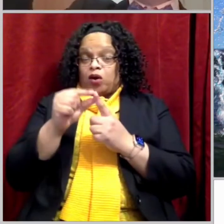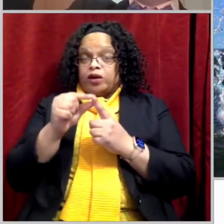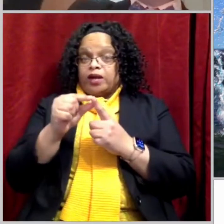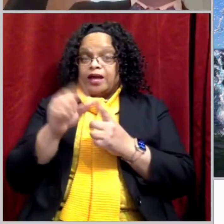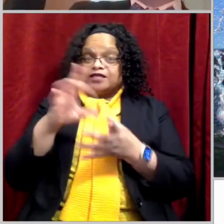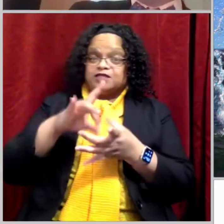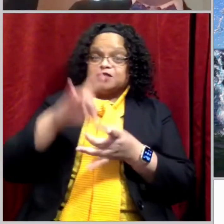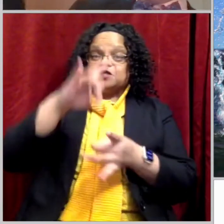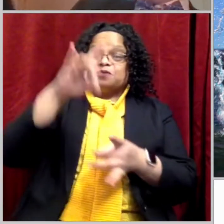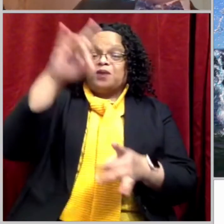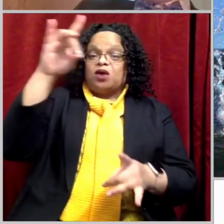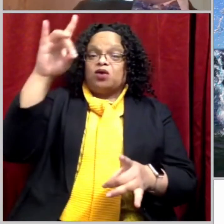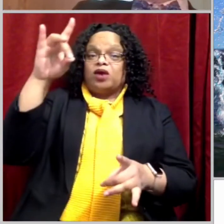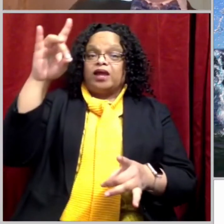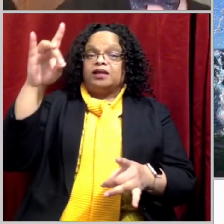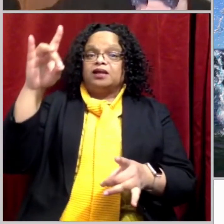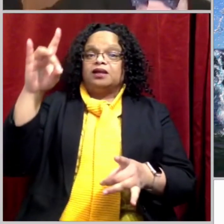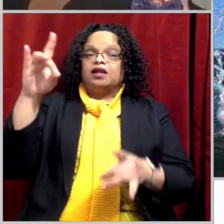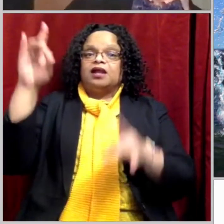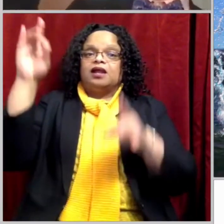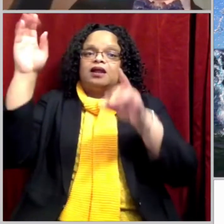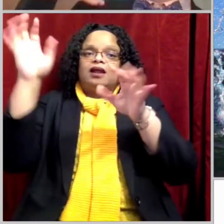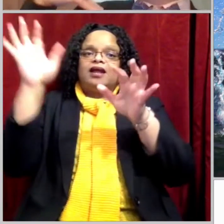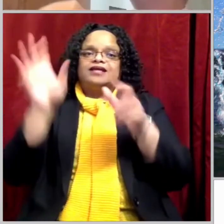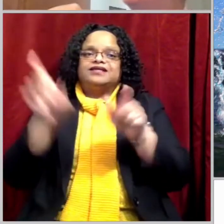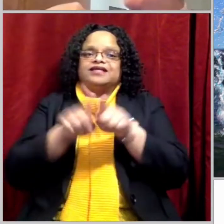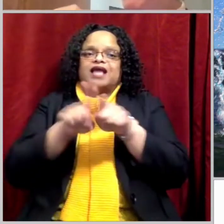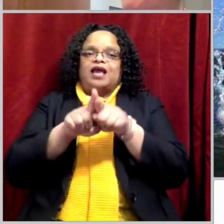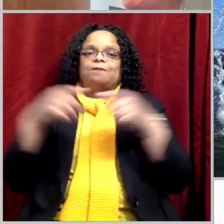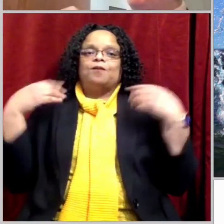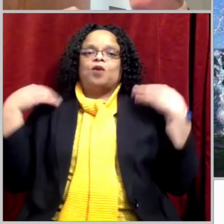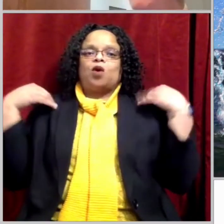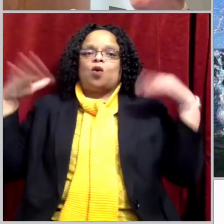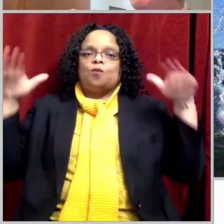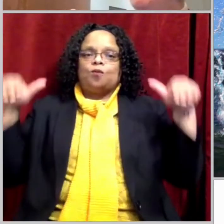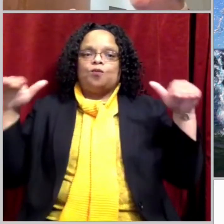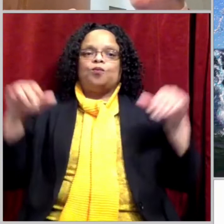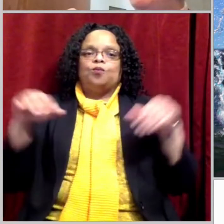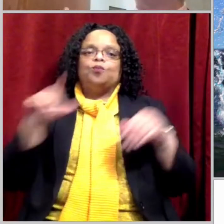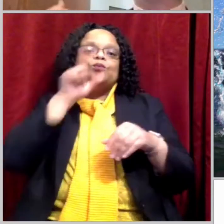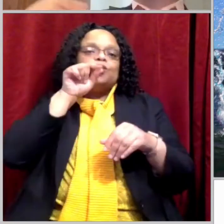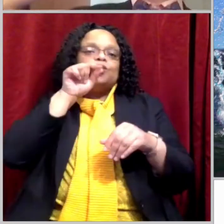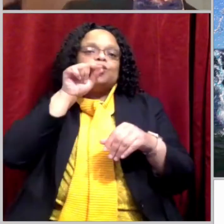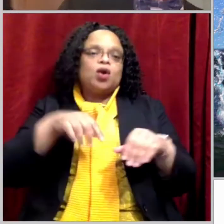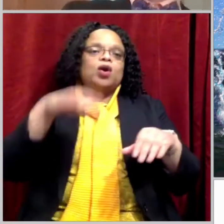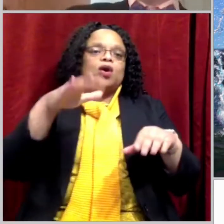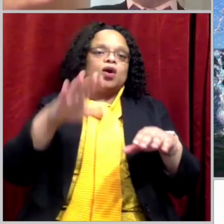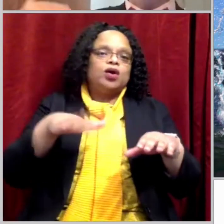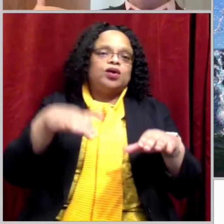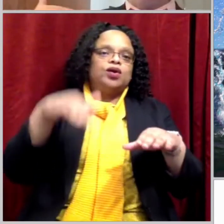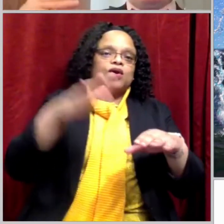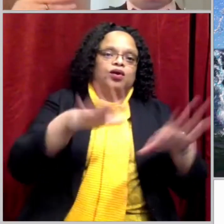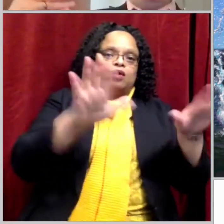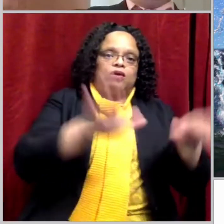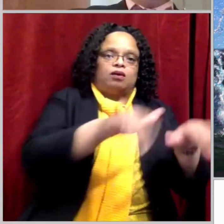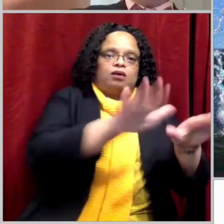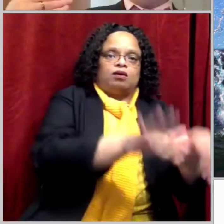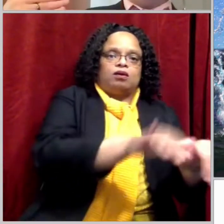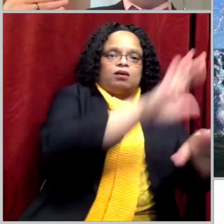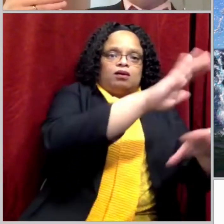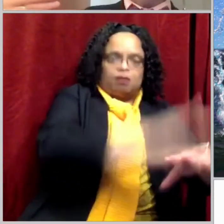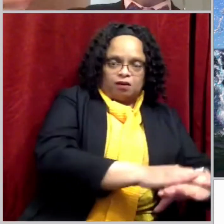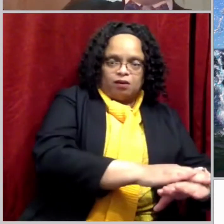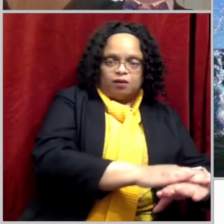came on him as a bird would land on a person. That's the simile made